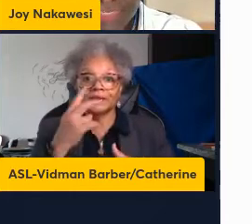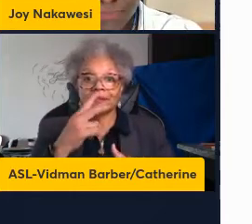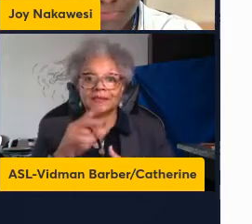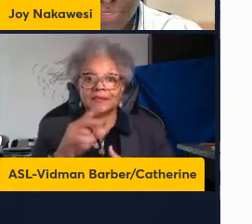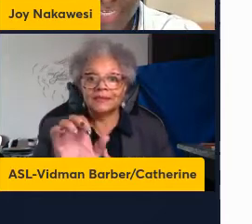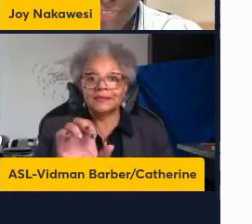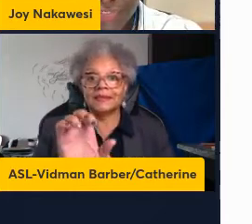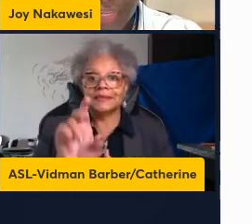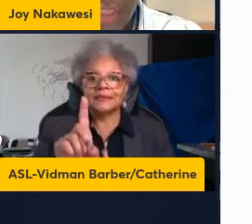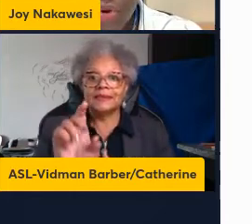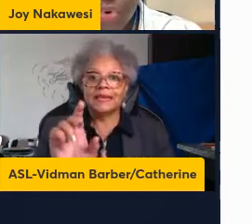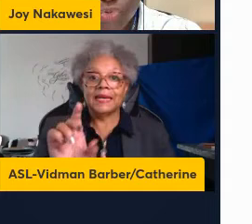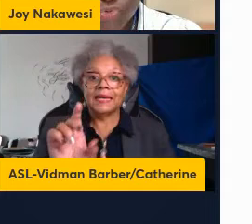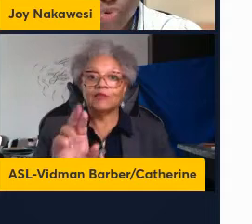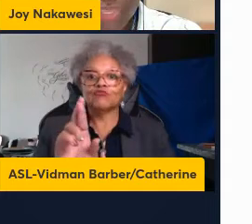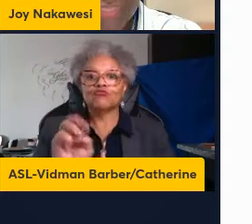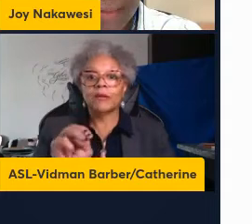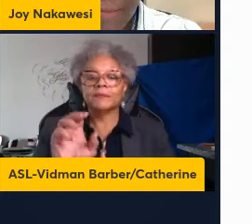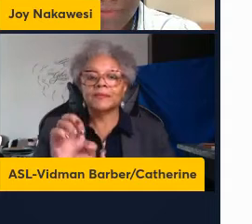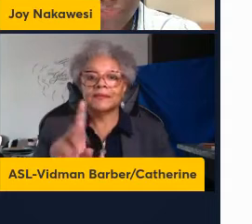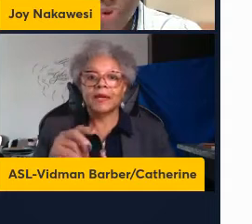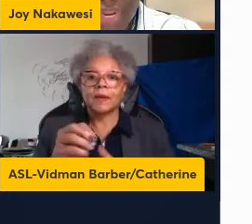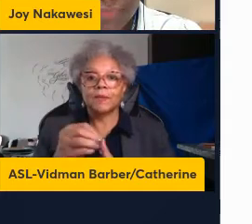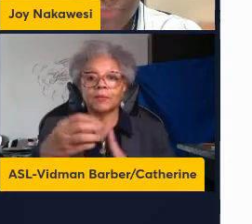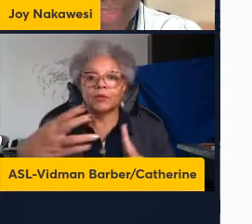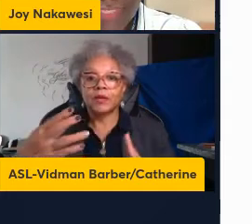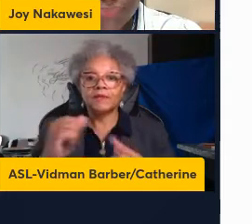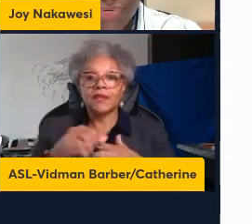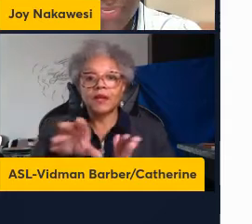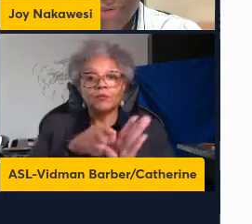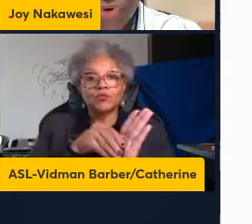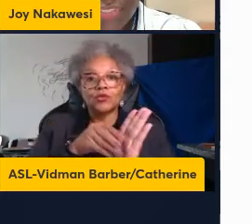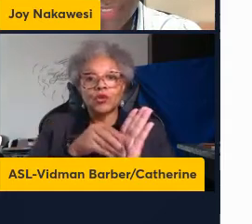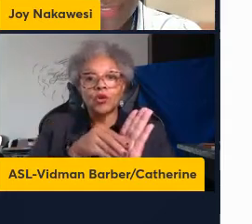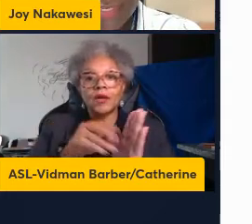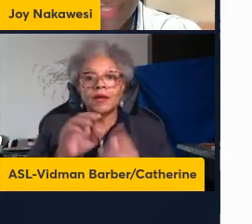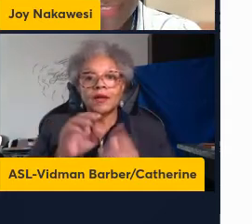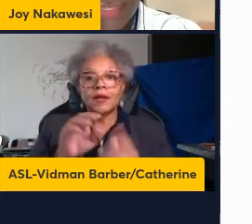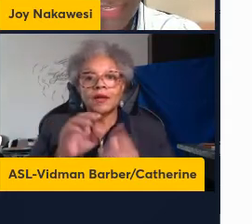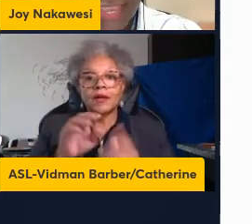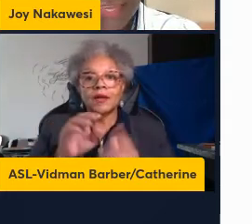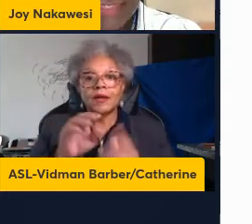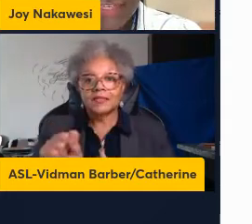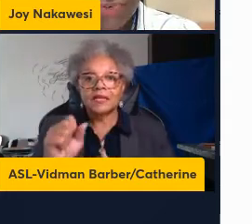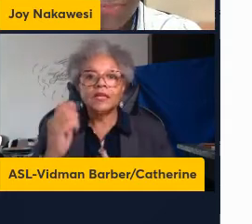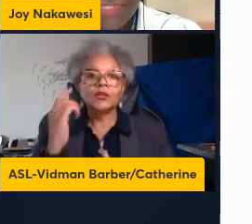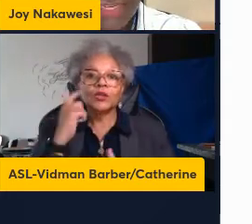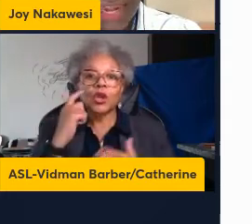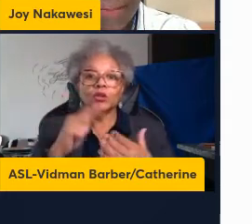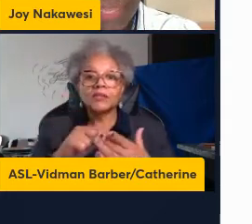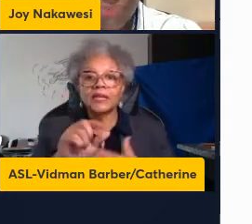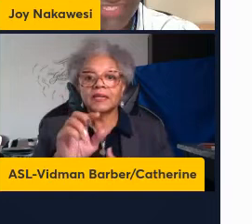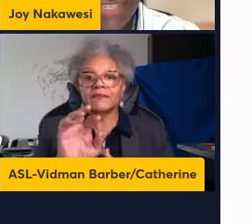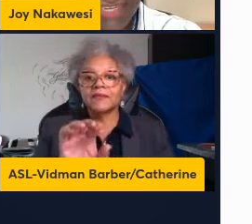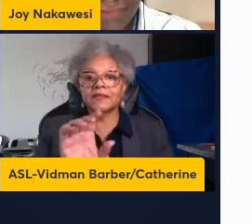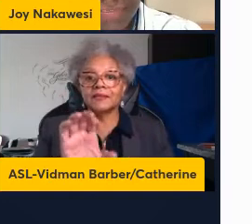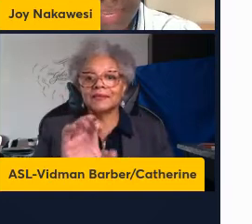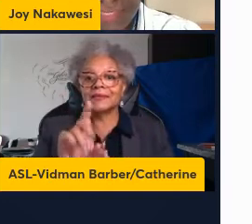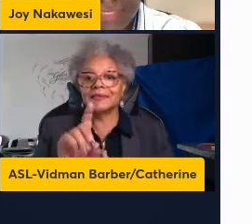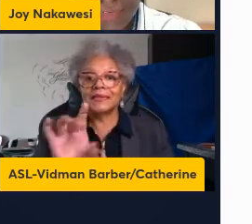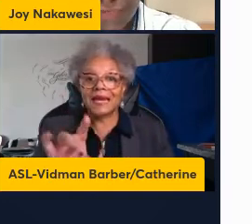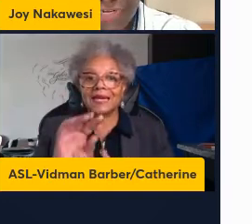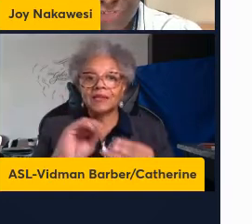TREM cell population although in the MAVS knockout mice we noticed that the CD8 TREM cell numbers were